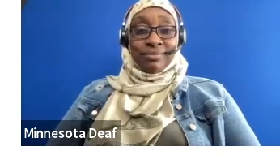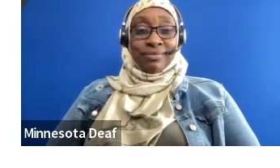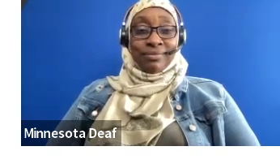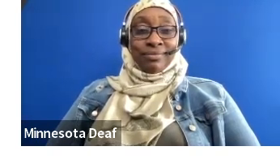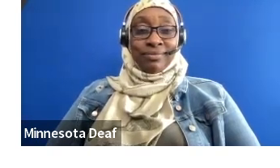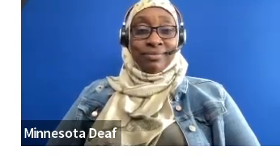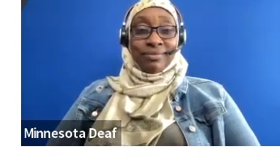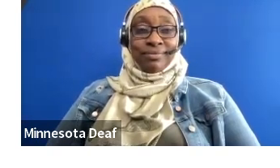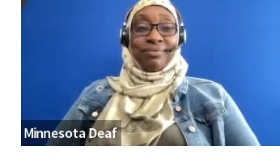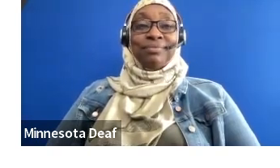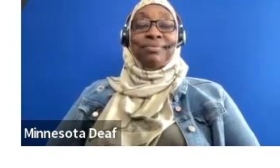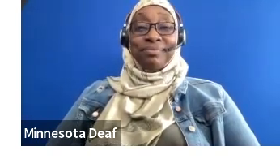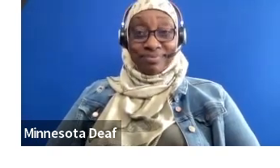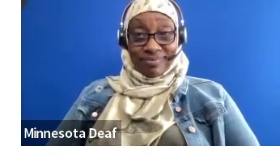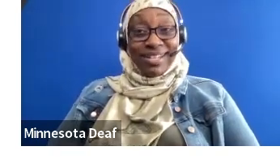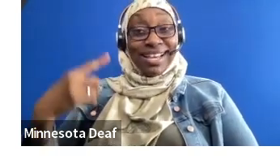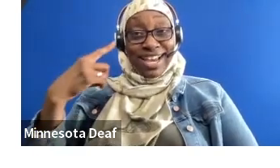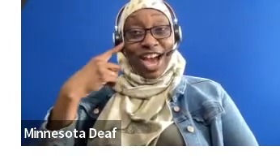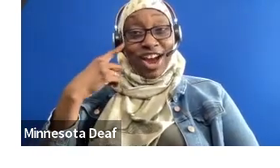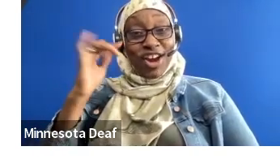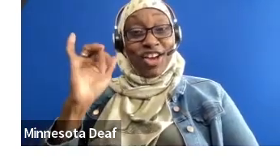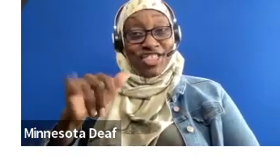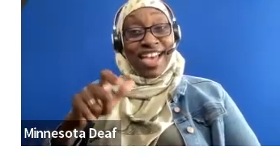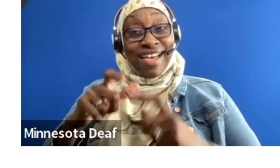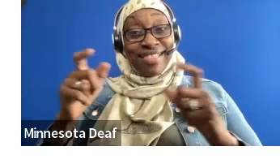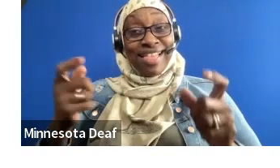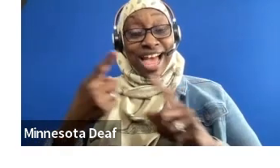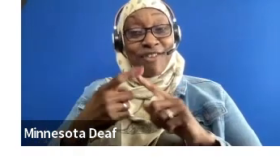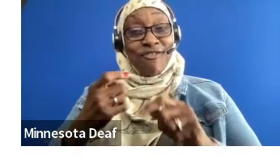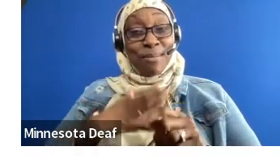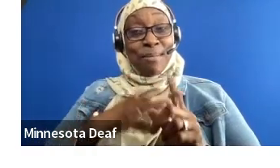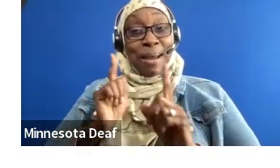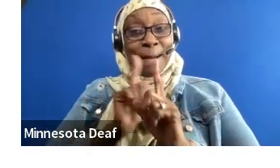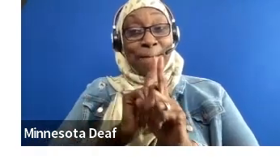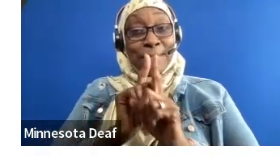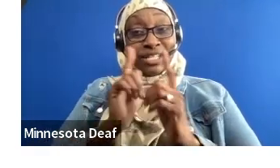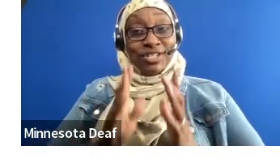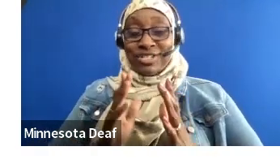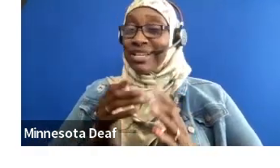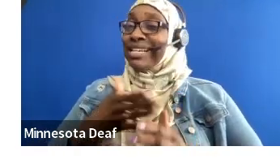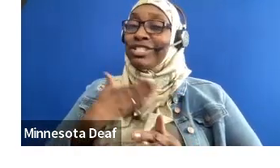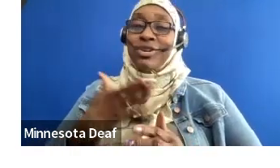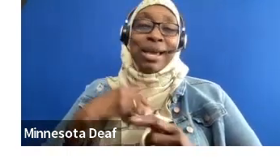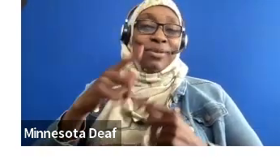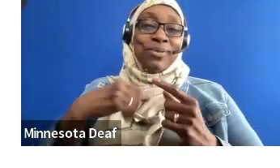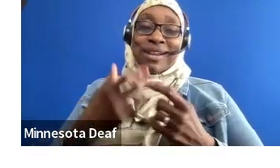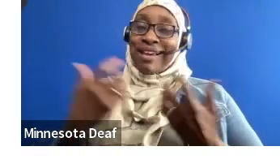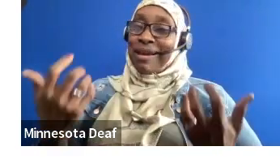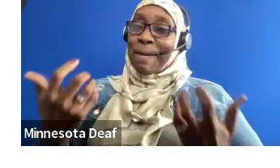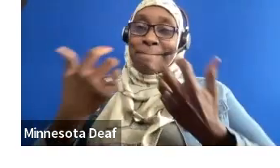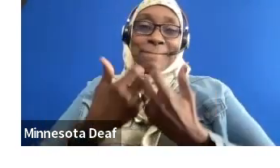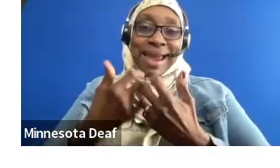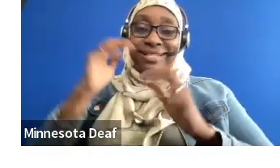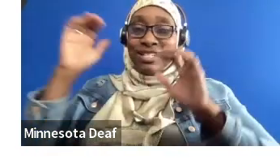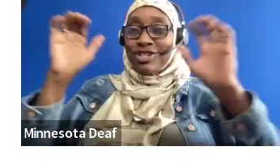I've heard that a lot from my mentors. It makes me so happy when I get to pair an adult mentor with a mentee. And six months down the road, they're